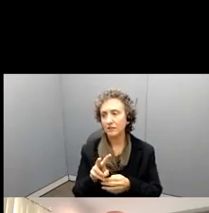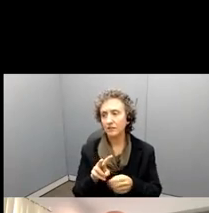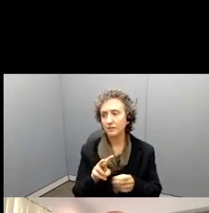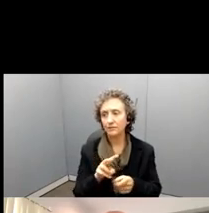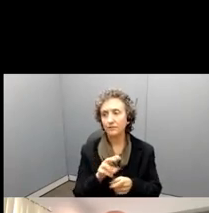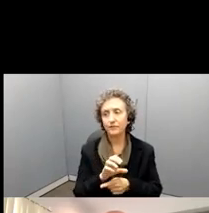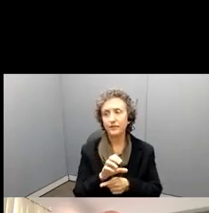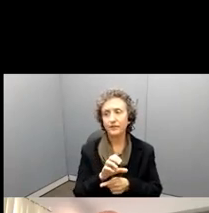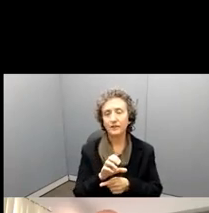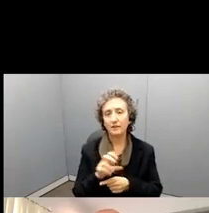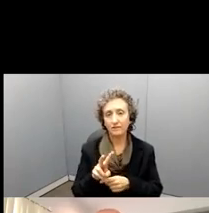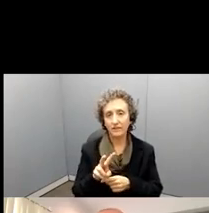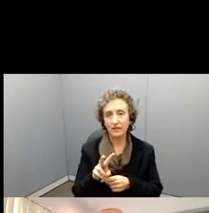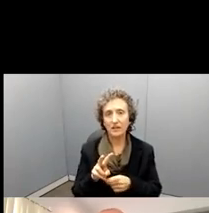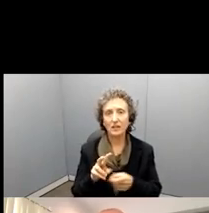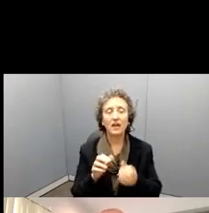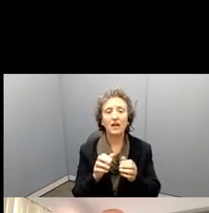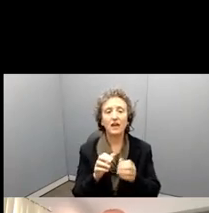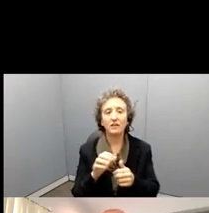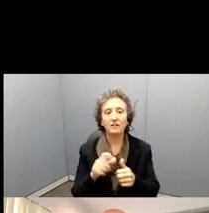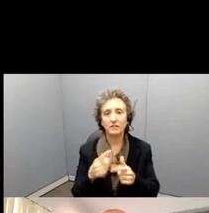are then loaded as a PDF.